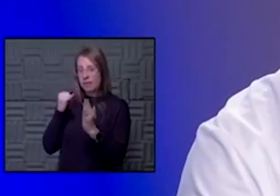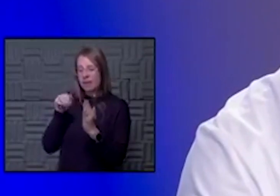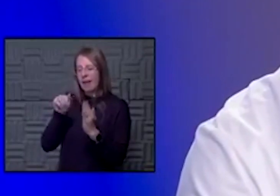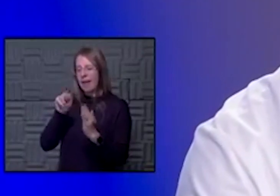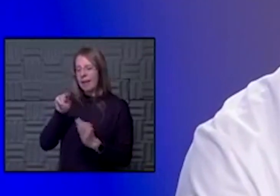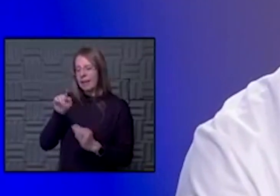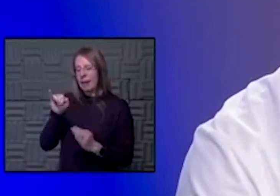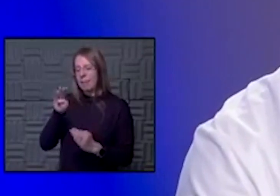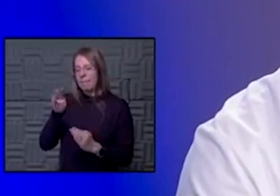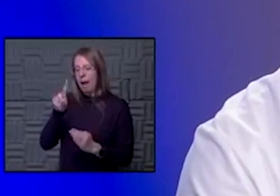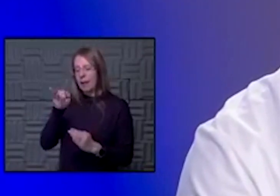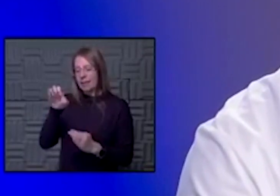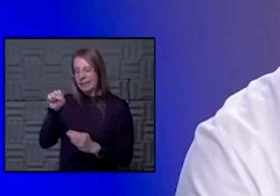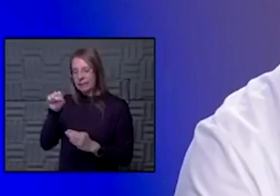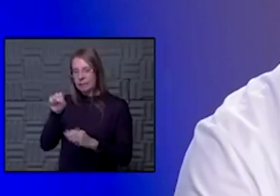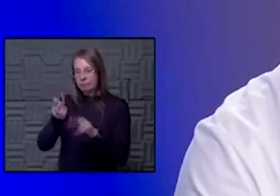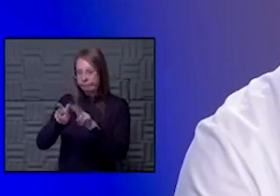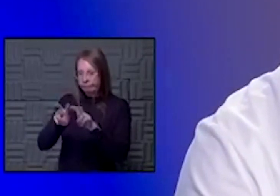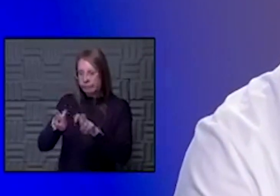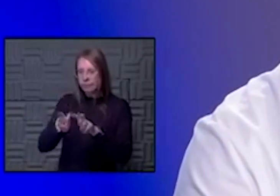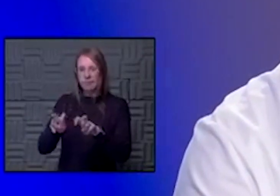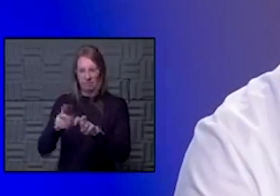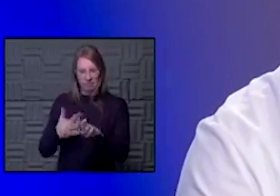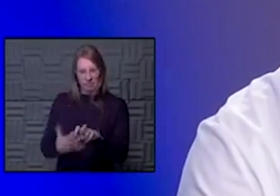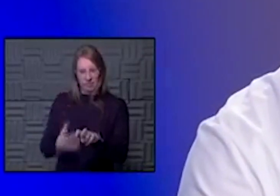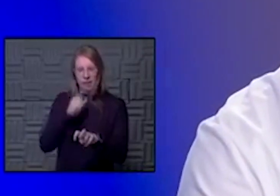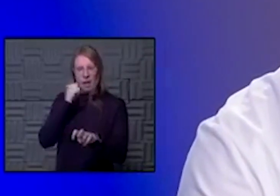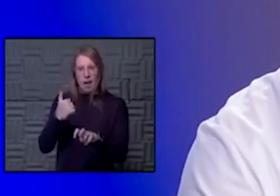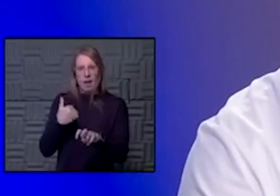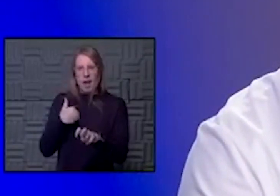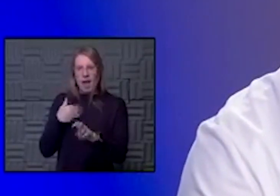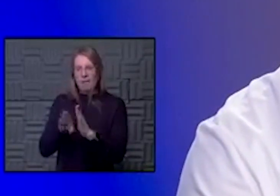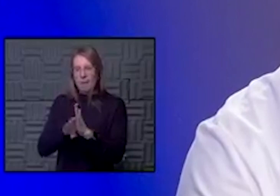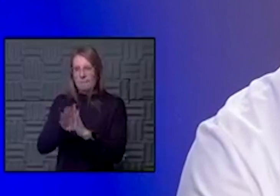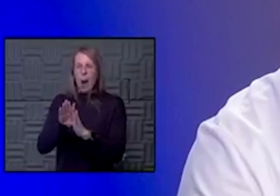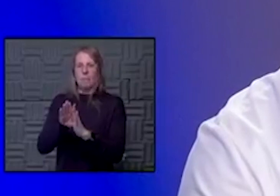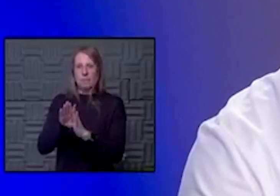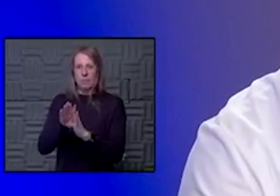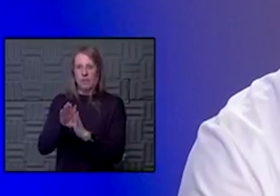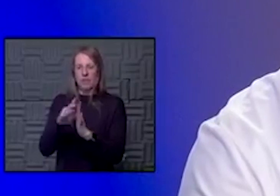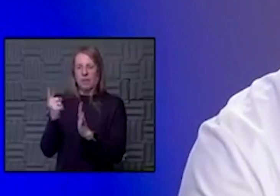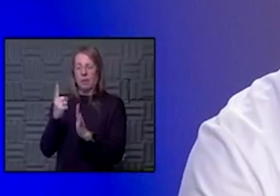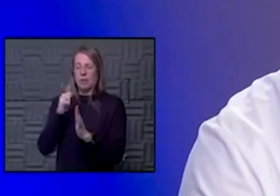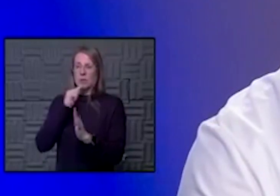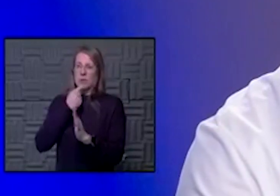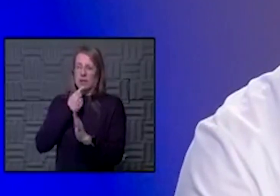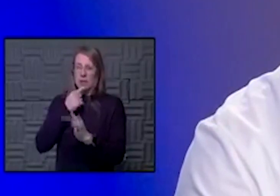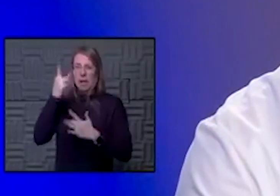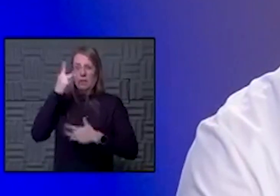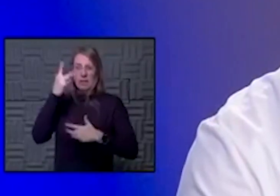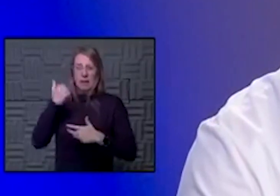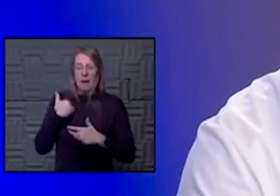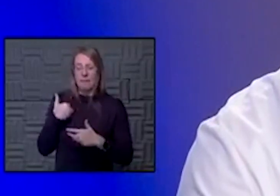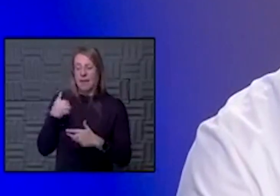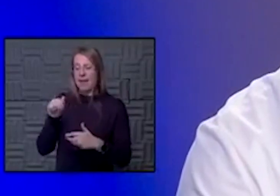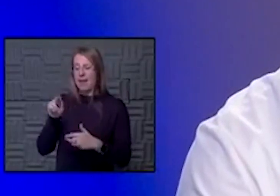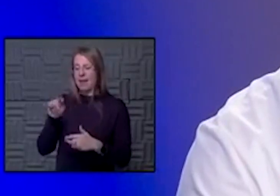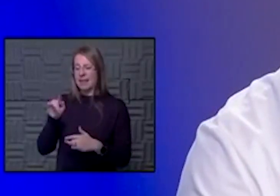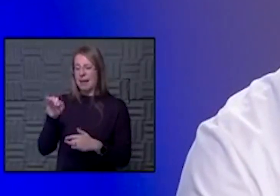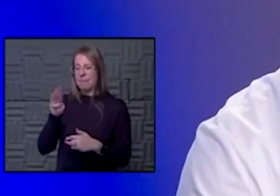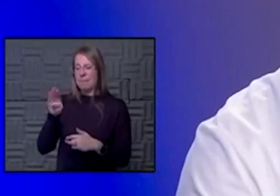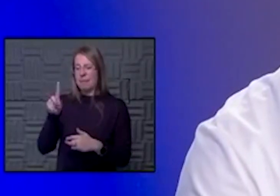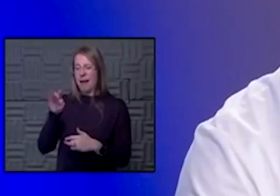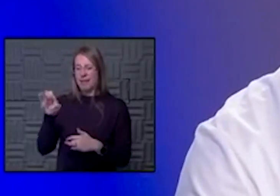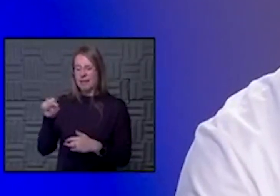antibodies for whatever that is worth, you tend not to have as high peak antibodies to say somebody with critical illness. And maybe those antibodies don't